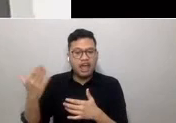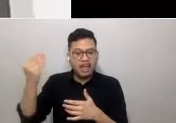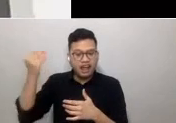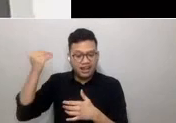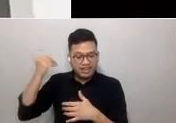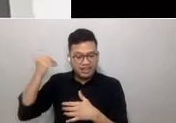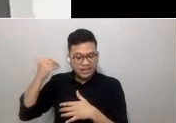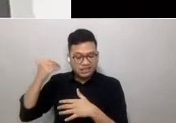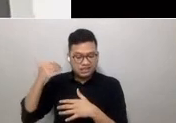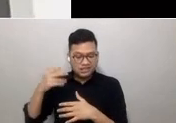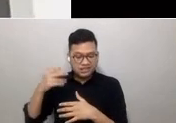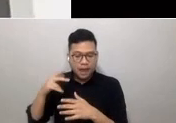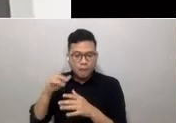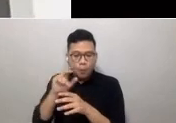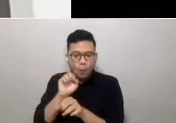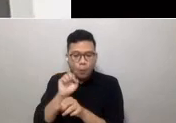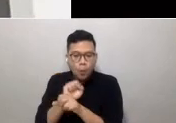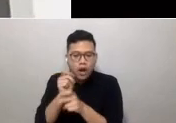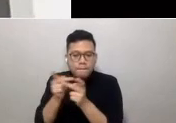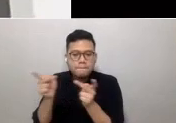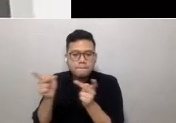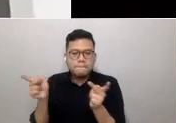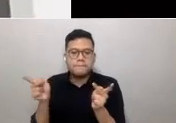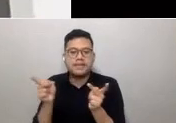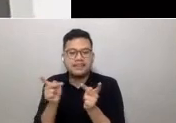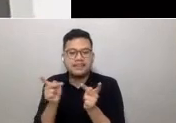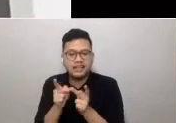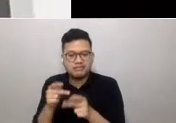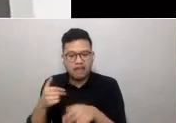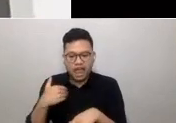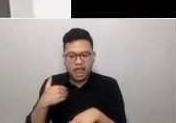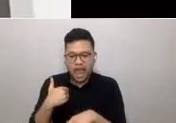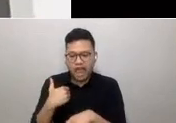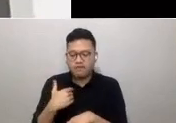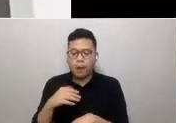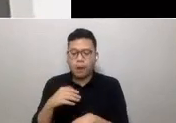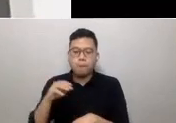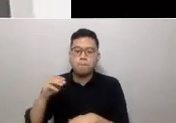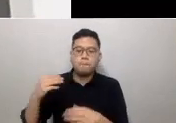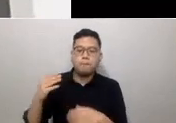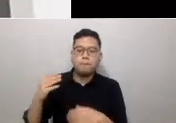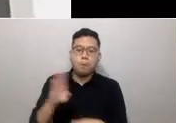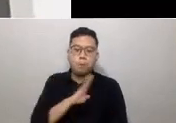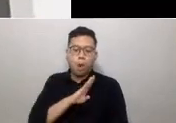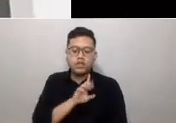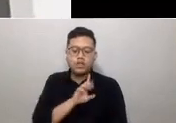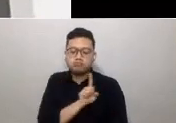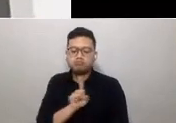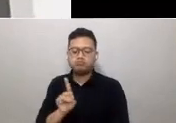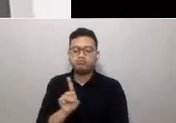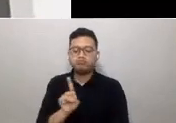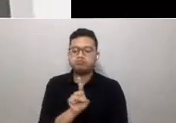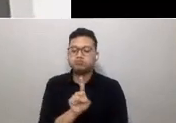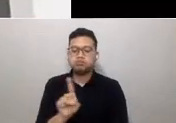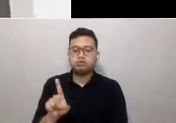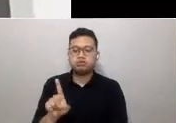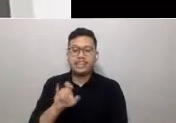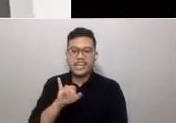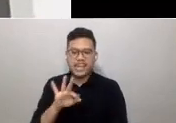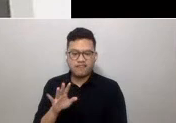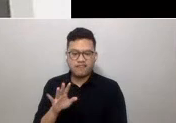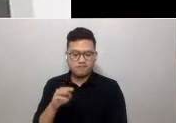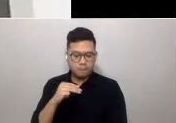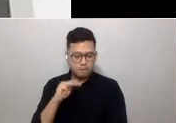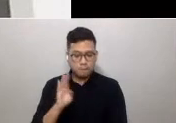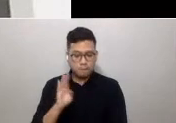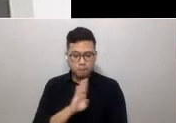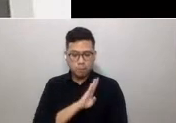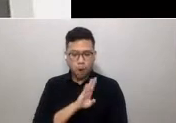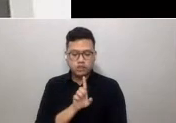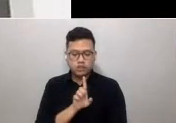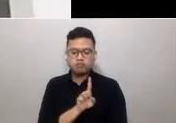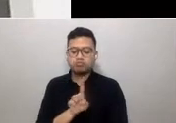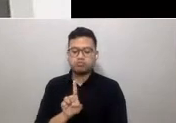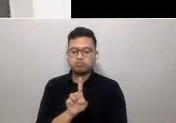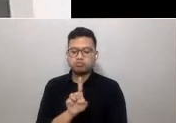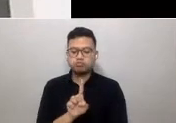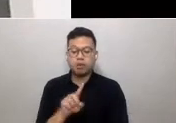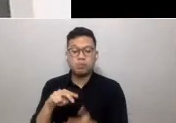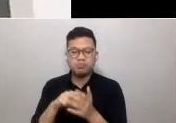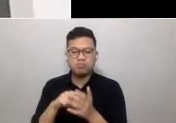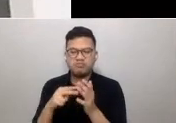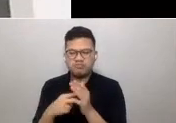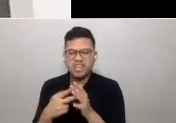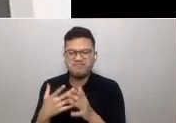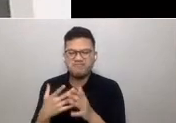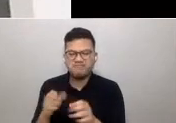office workers patrolled by the office manager, with the view that presence meant productivity. The essence of